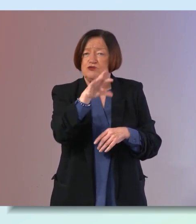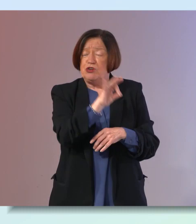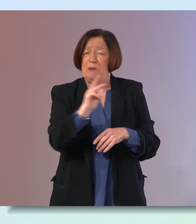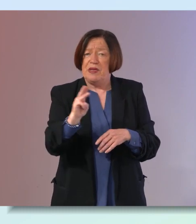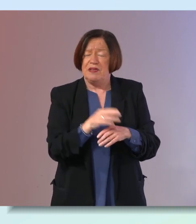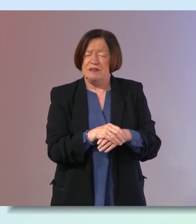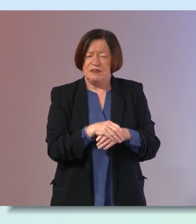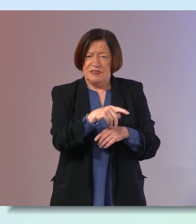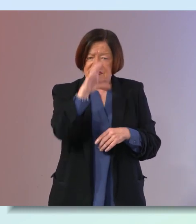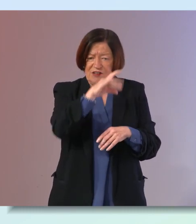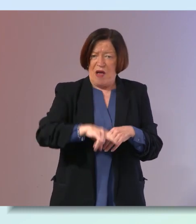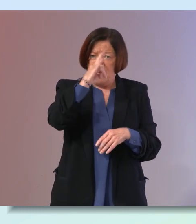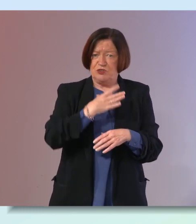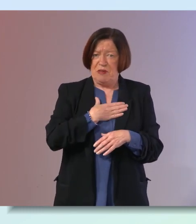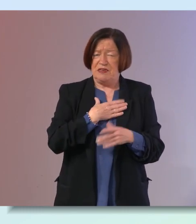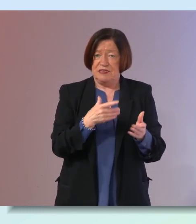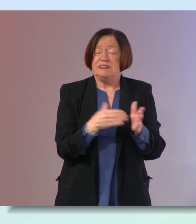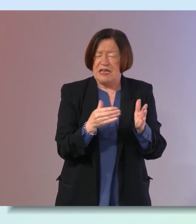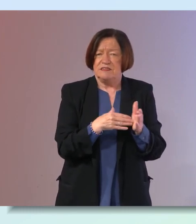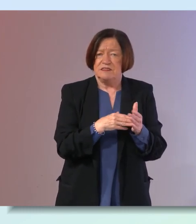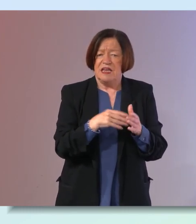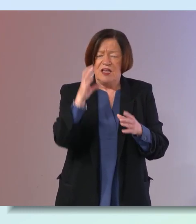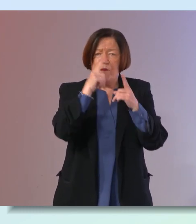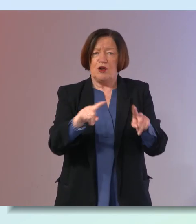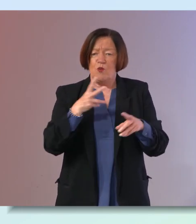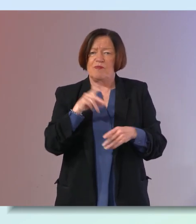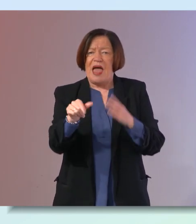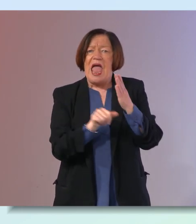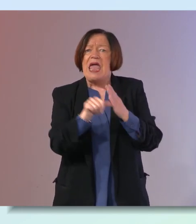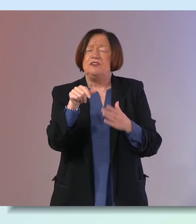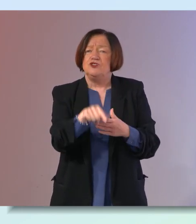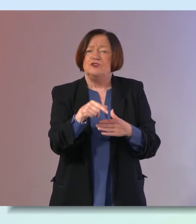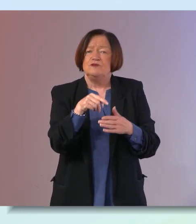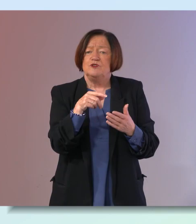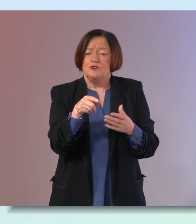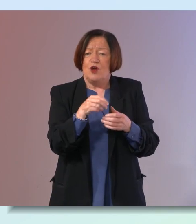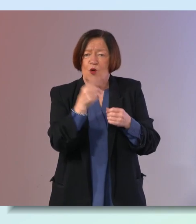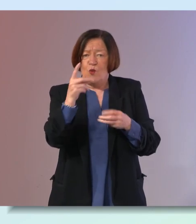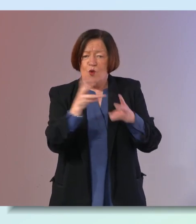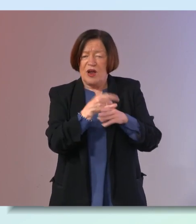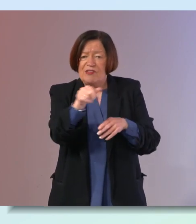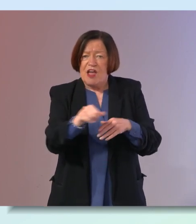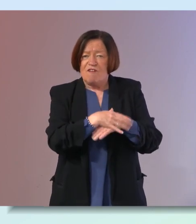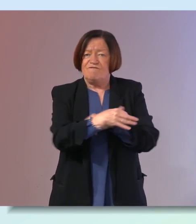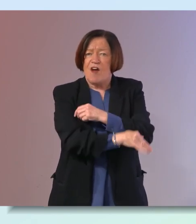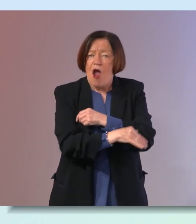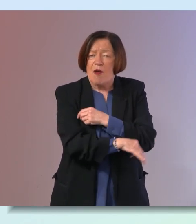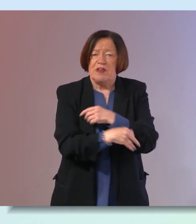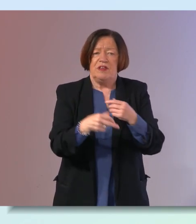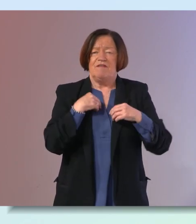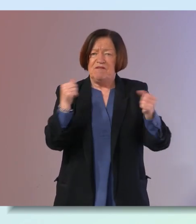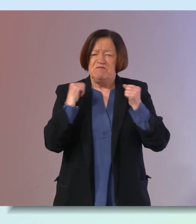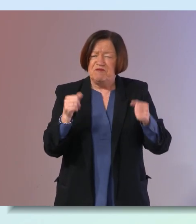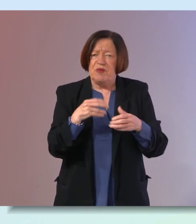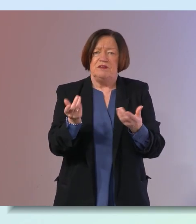it seems very high to me and it seems unusual at a woman of that age who was number one working in the area farming very fit